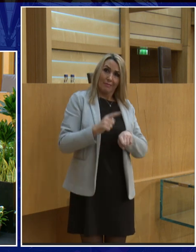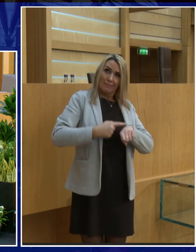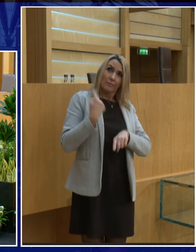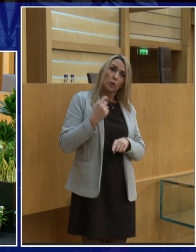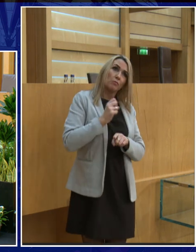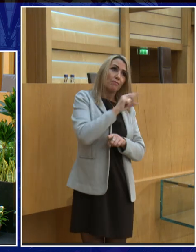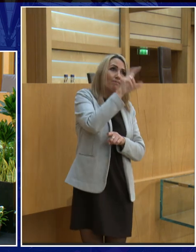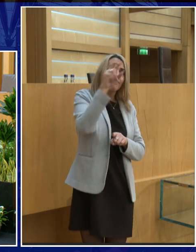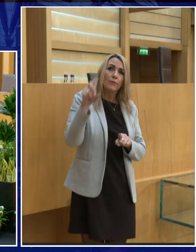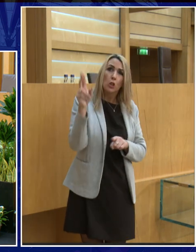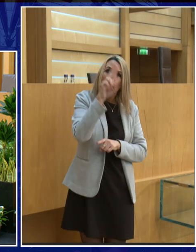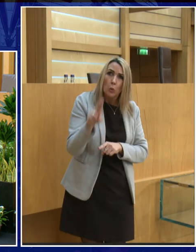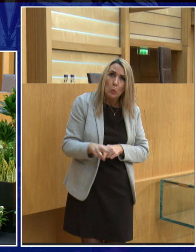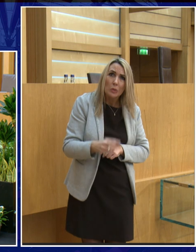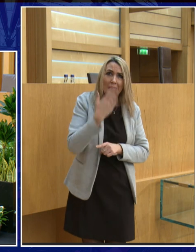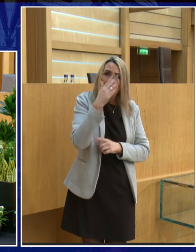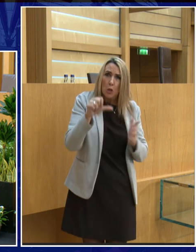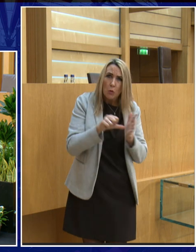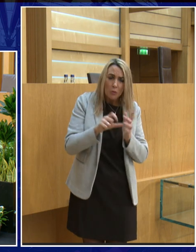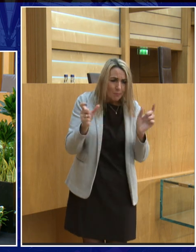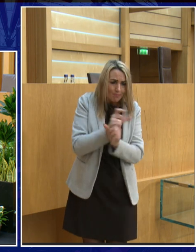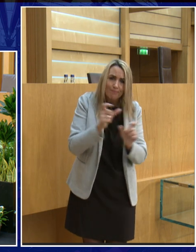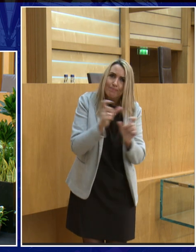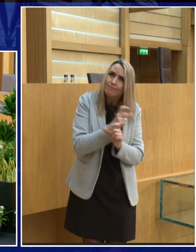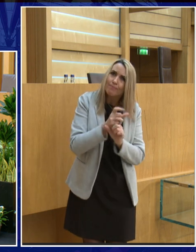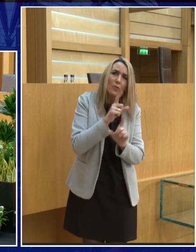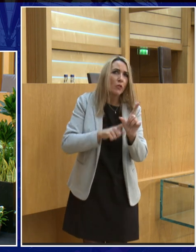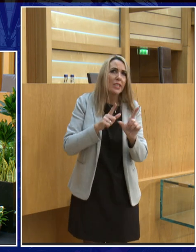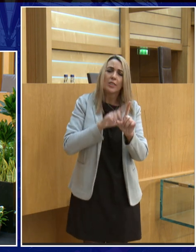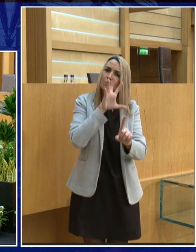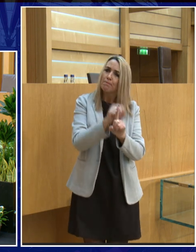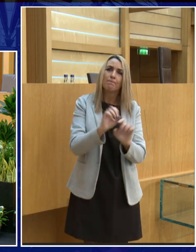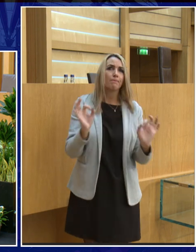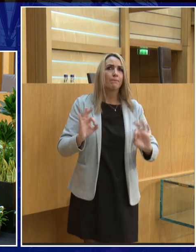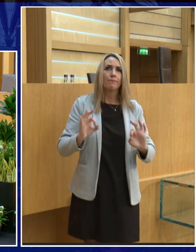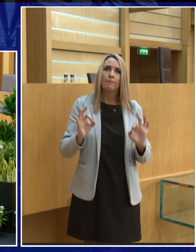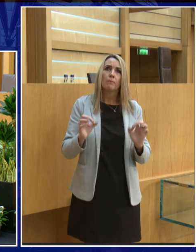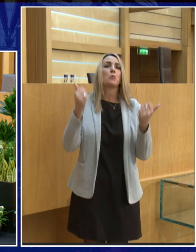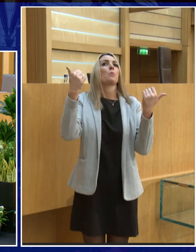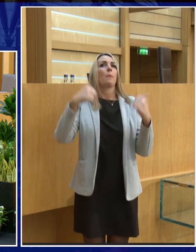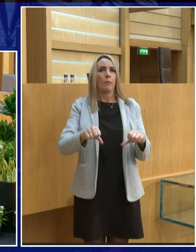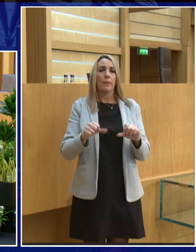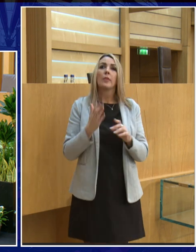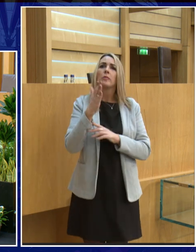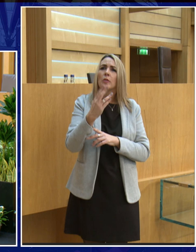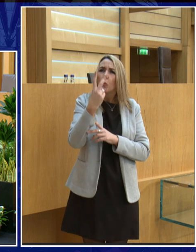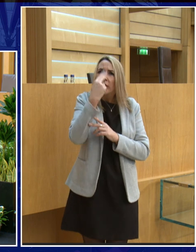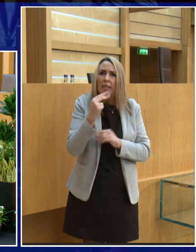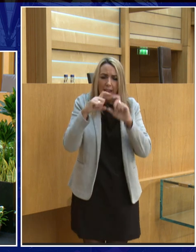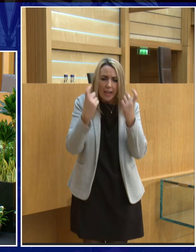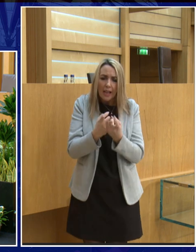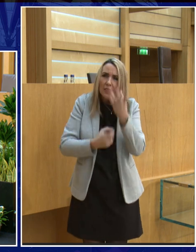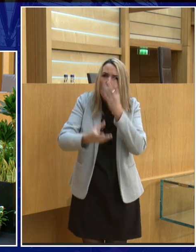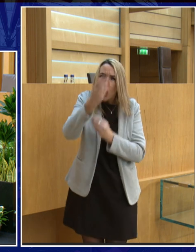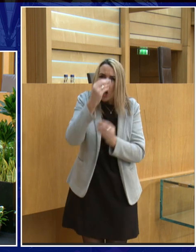struggled with undiagnosed dyslexia for many years until a telescope-making night class changed her world